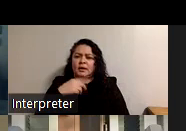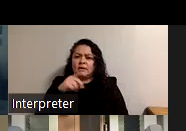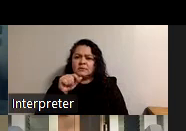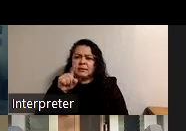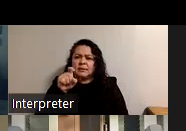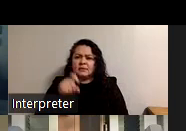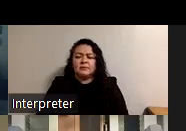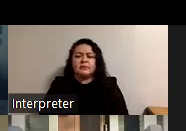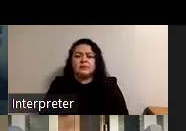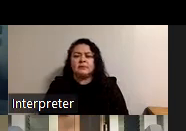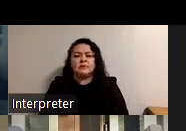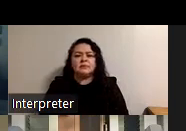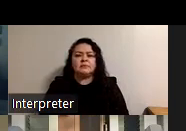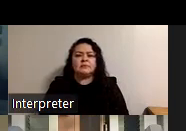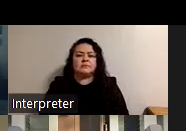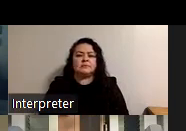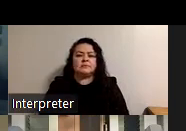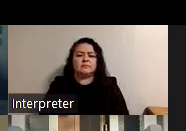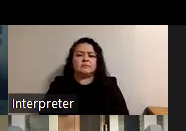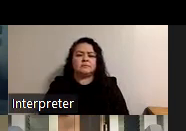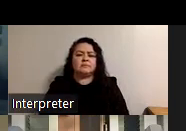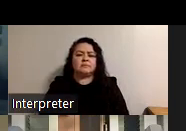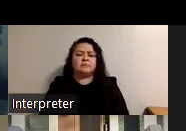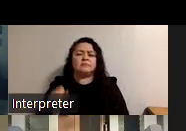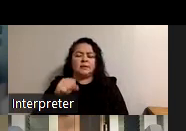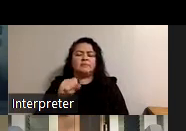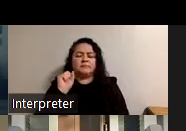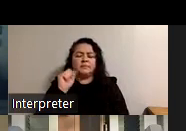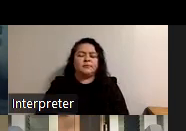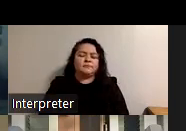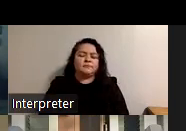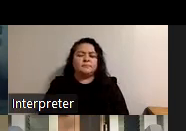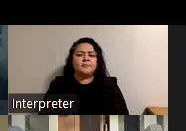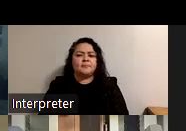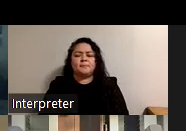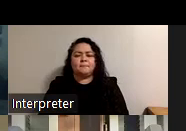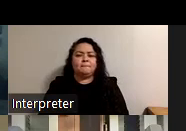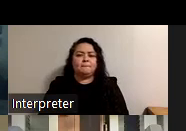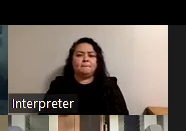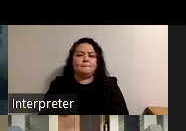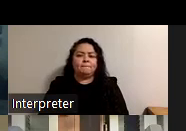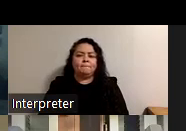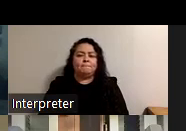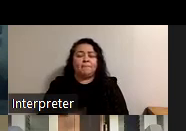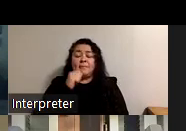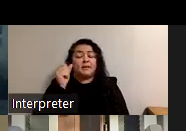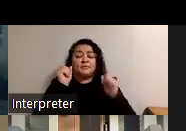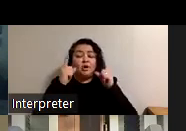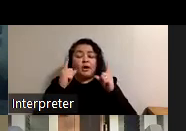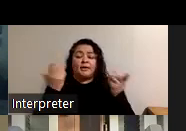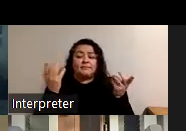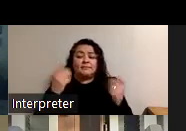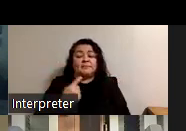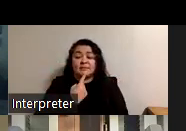yeah okay yeah i mean not surprised i guess